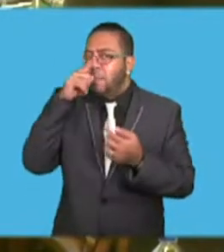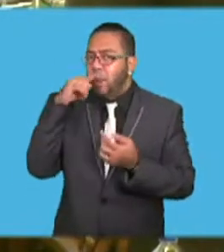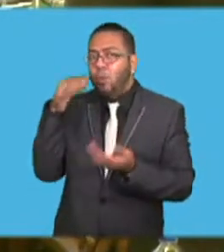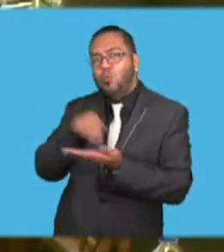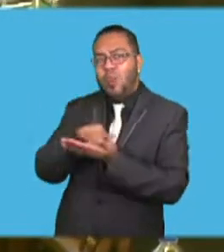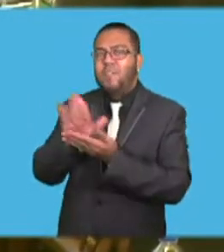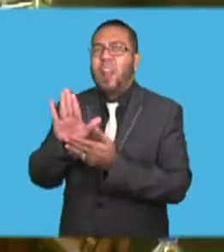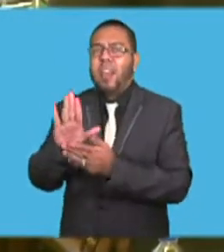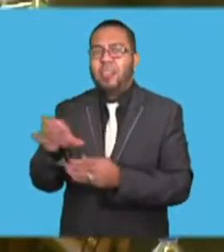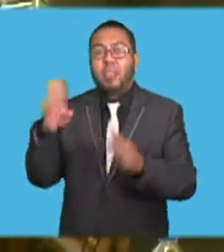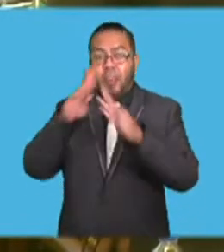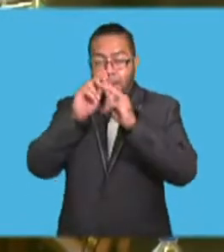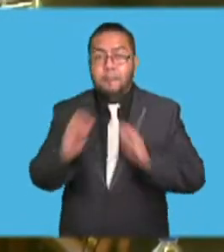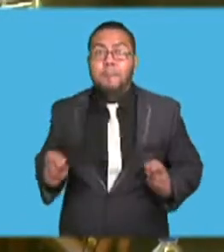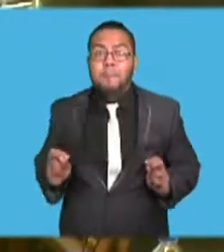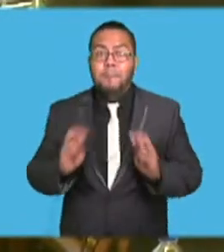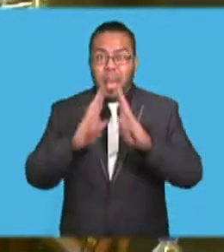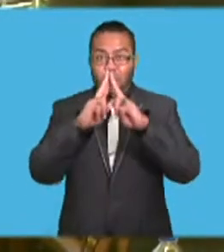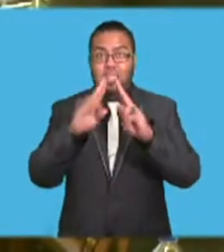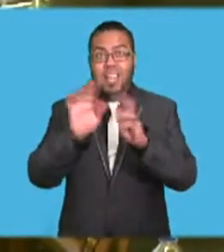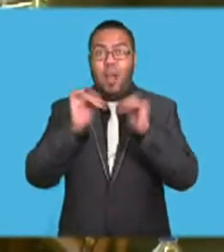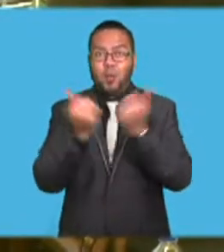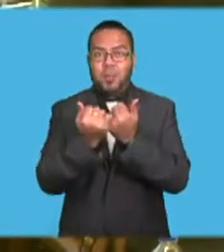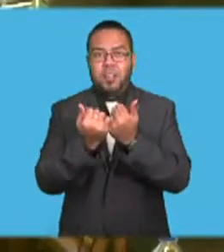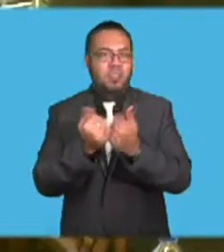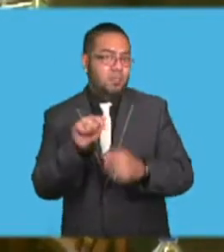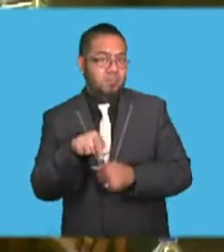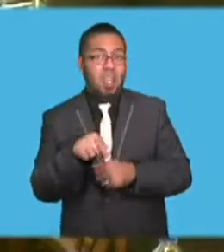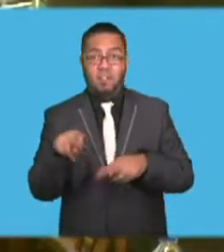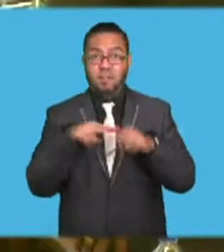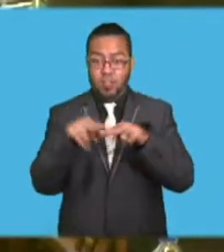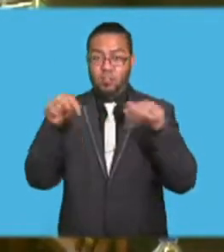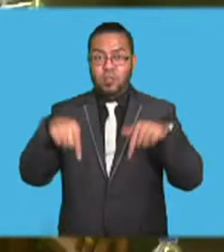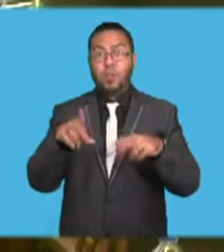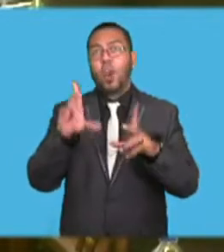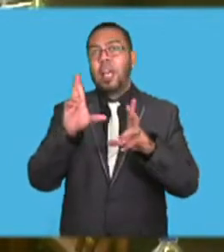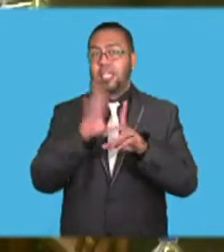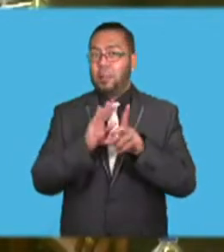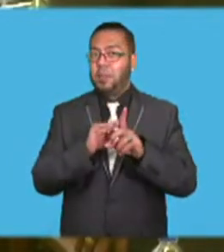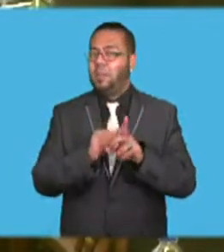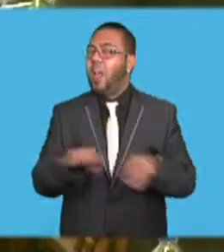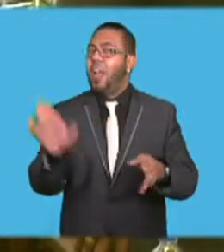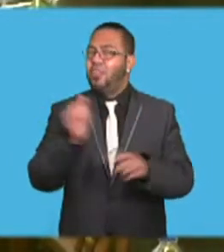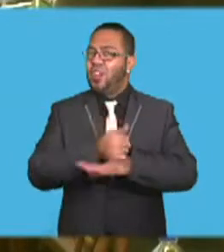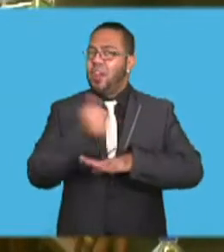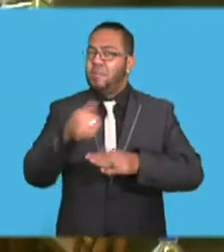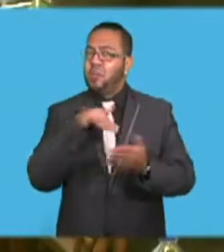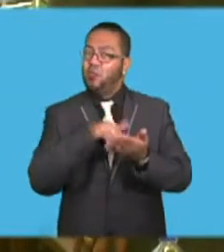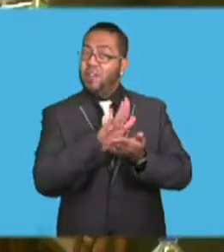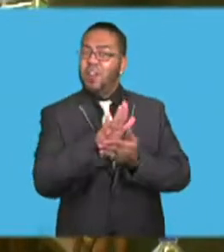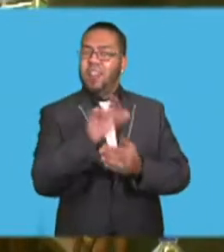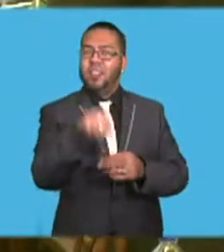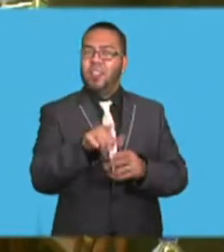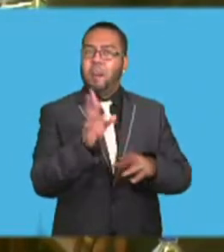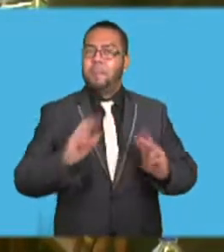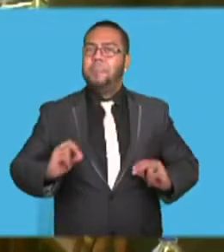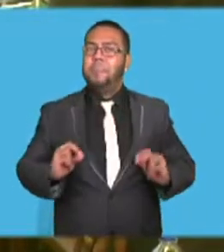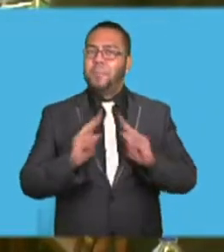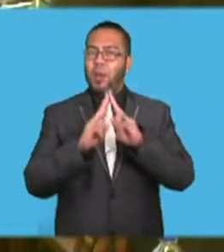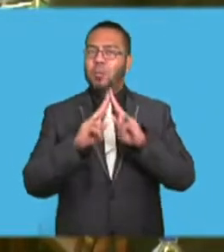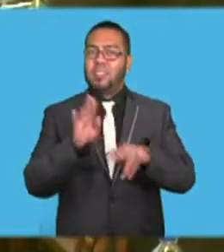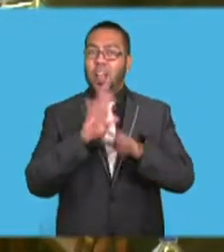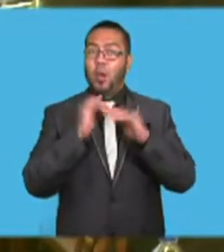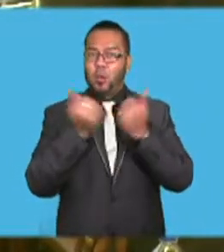national governments. In Fiji's instance, government ratified the Paris Agreement, and government has committed